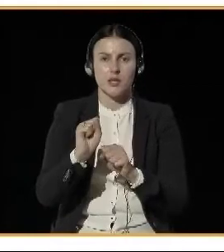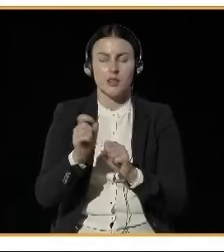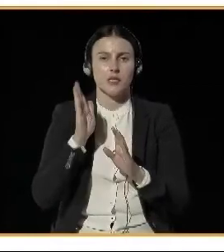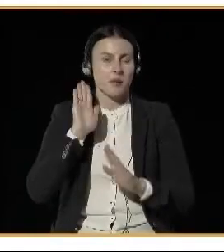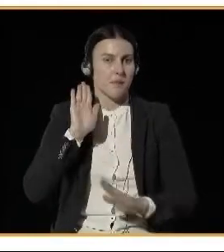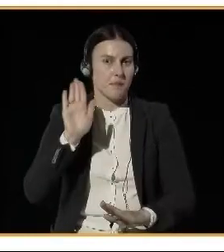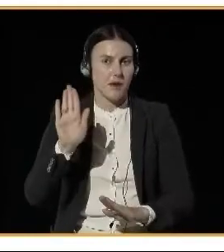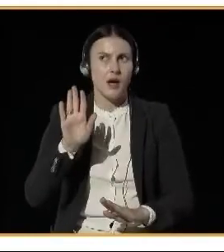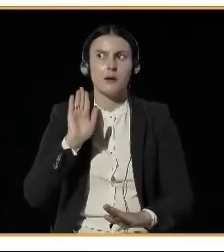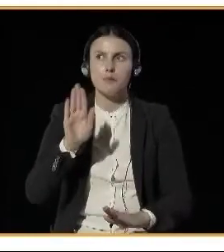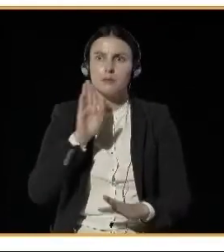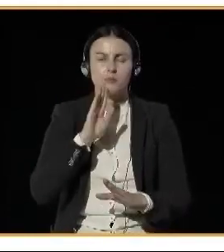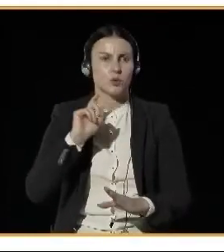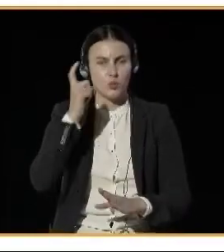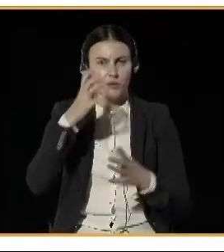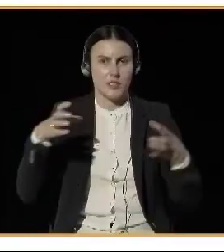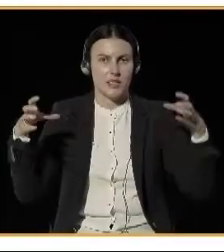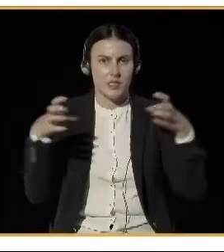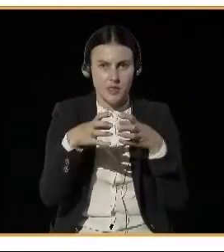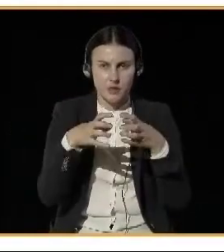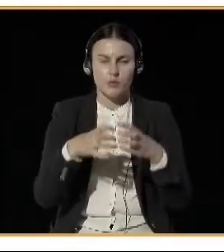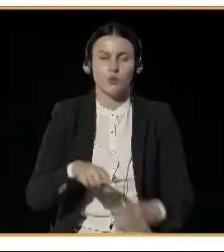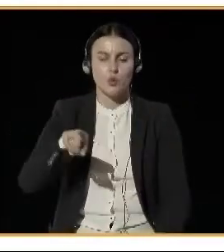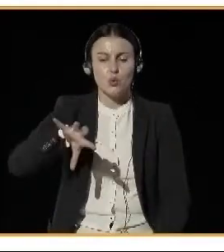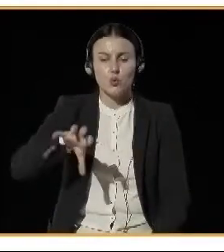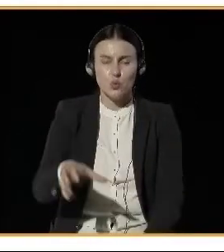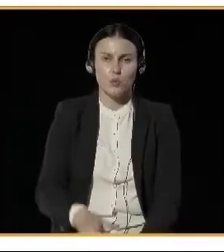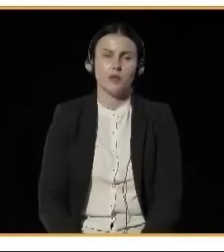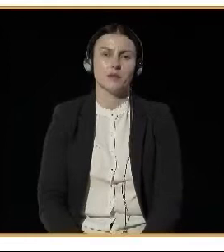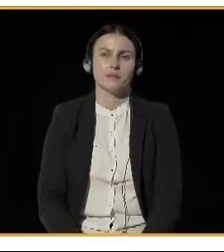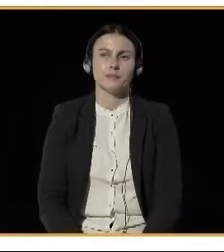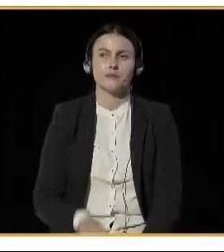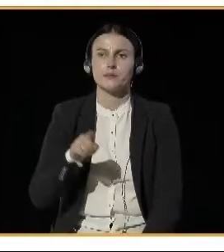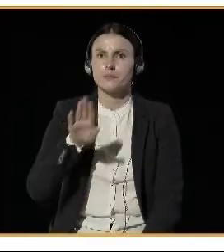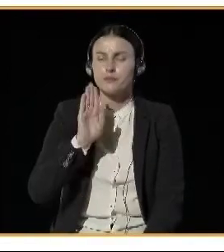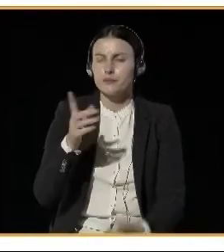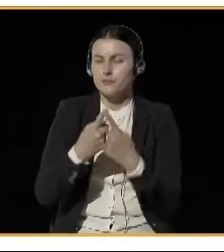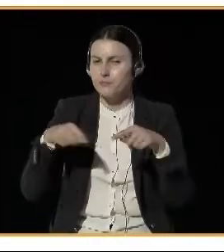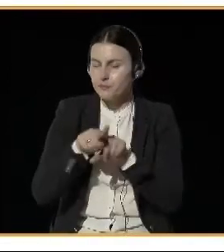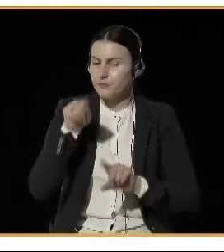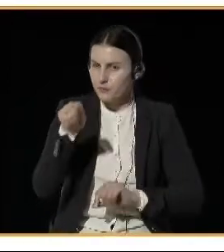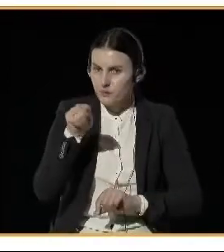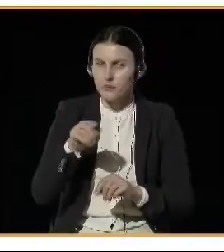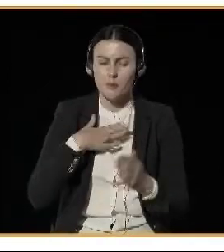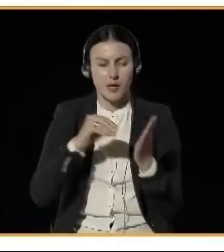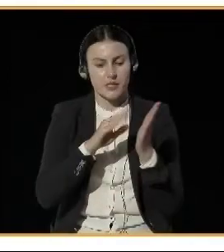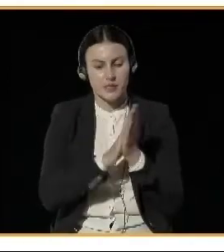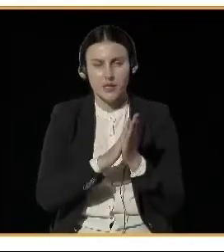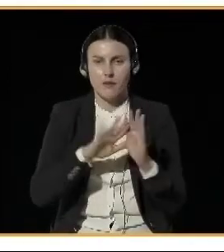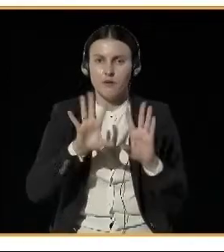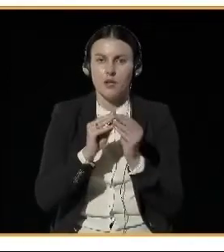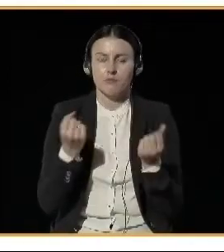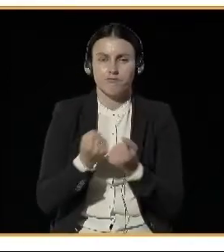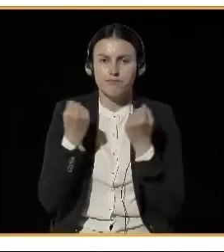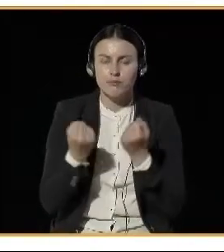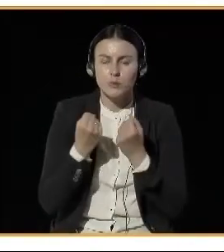care of all the actions in the plan. And this action team monitors the air quality